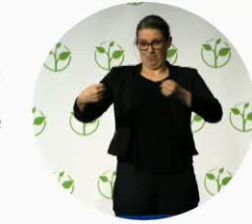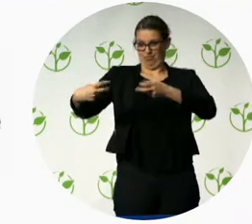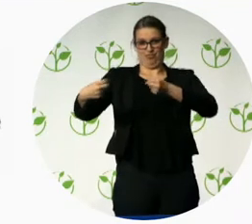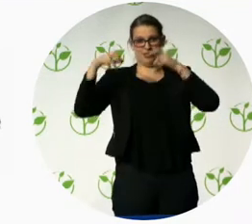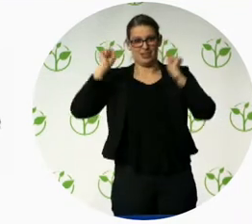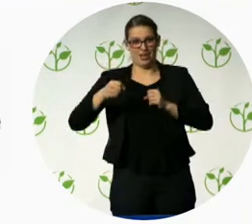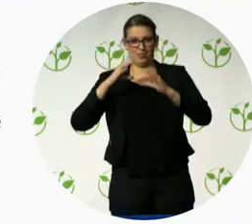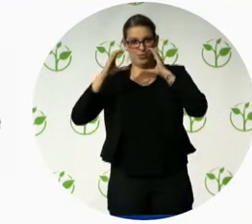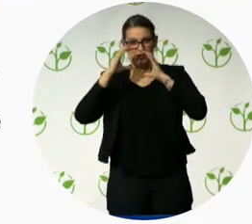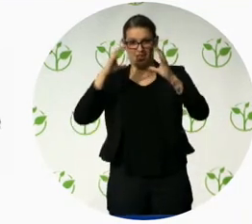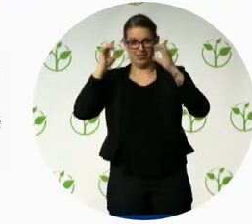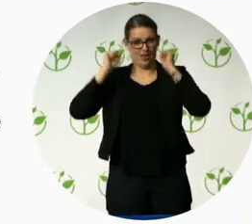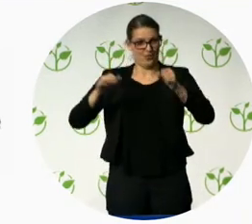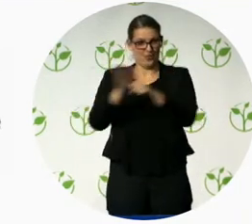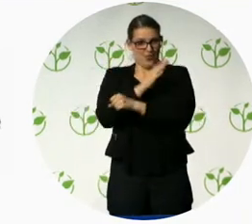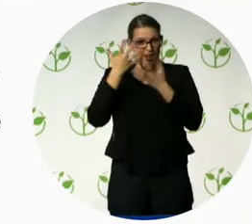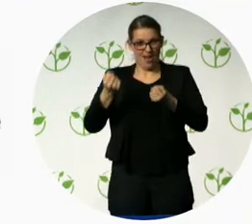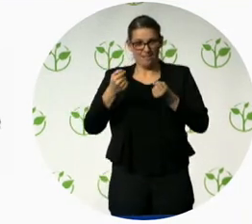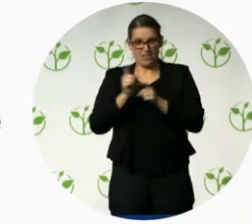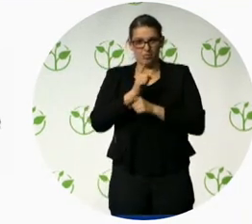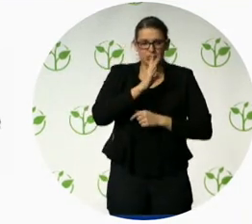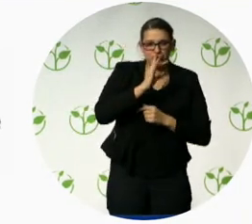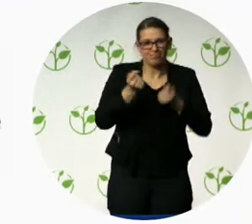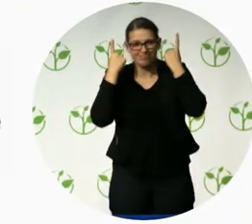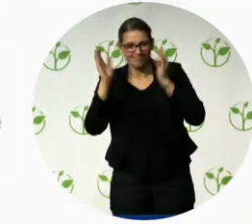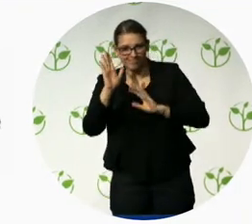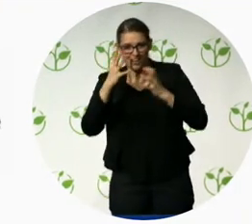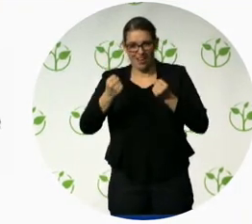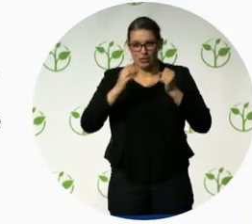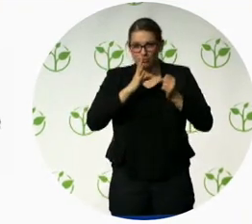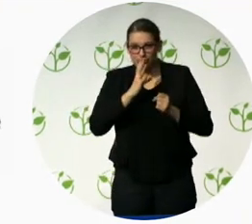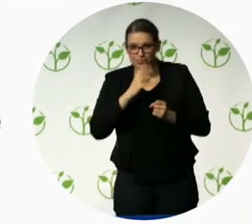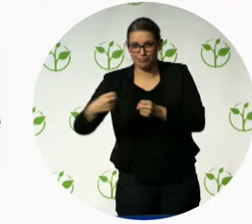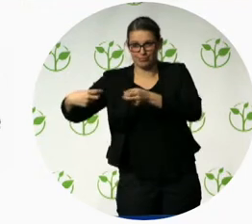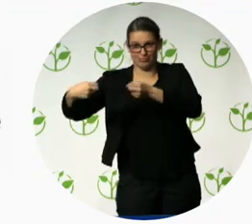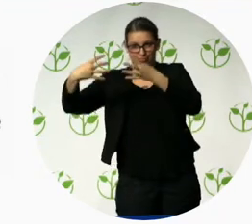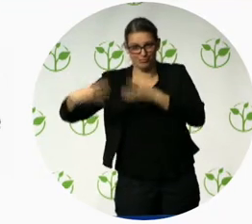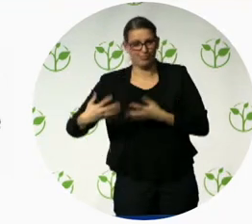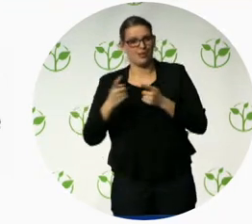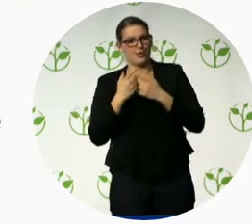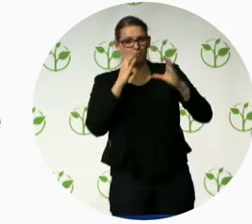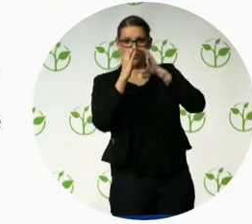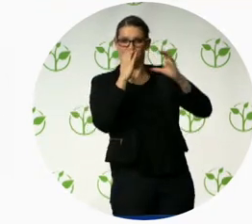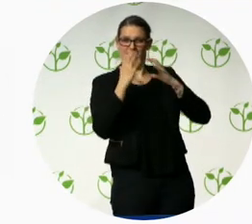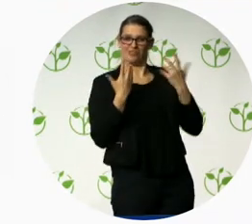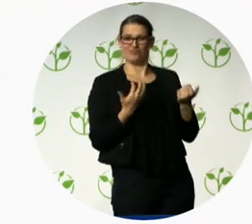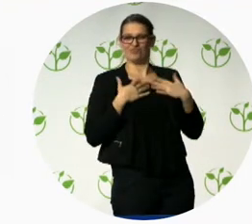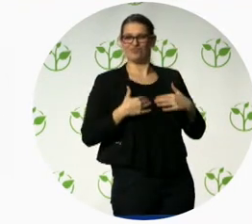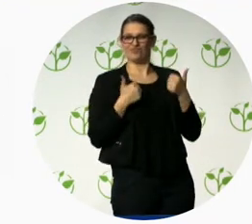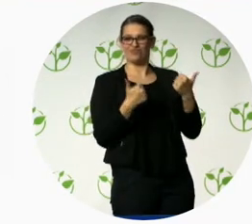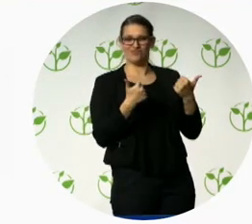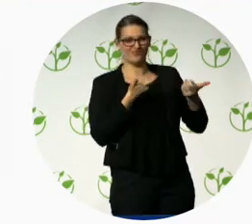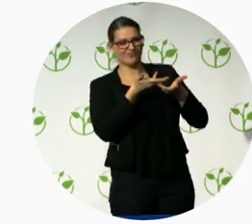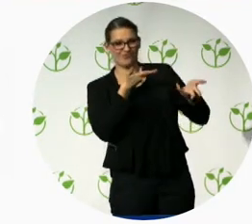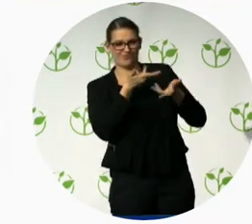that conversation unless I knew the app was there. It's partly to do with me. The other one is seeing AI.